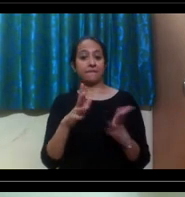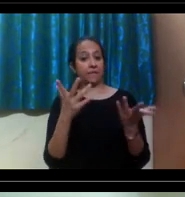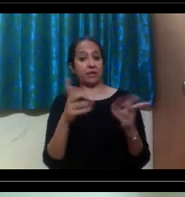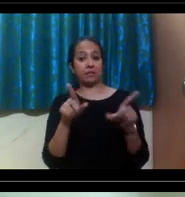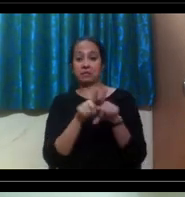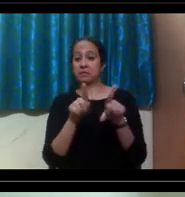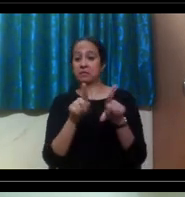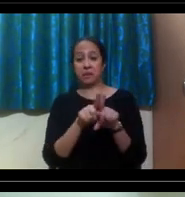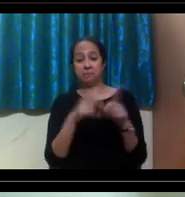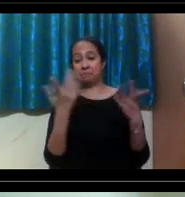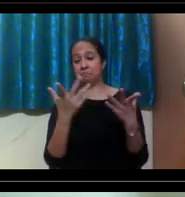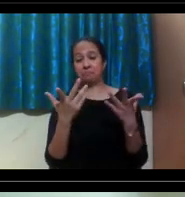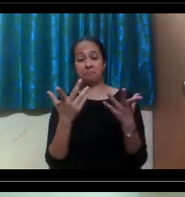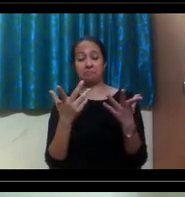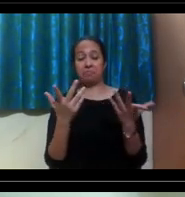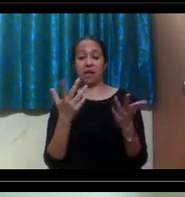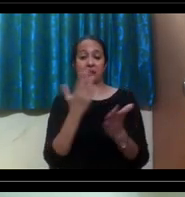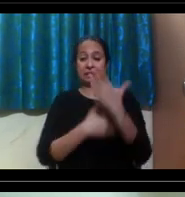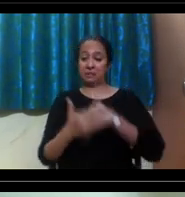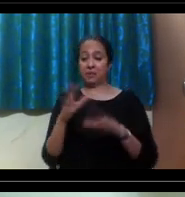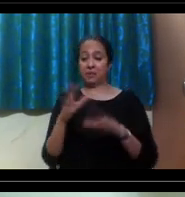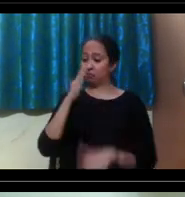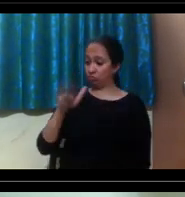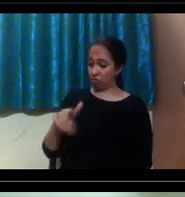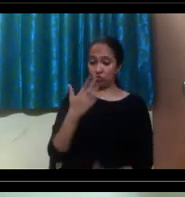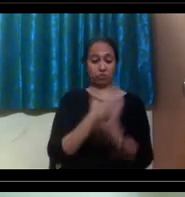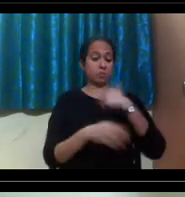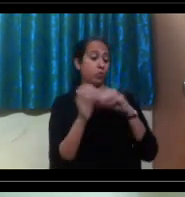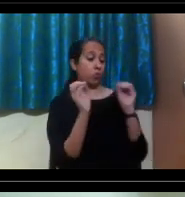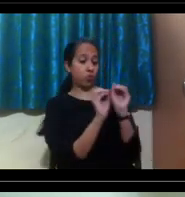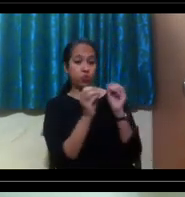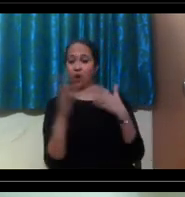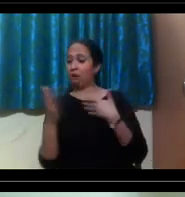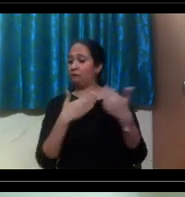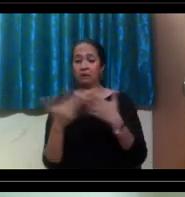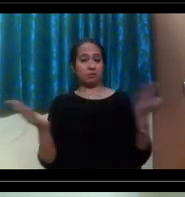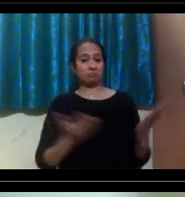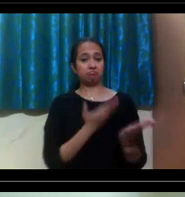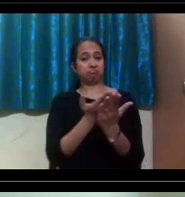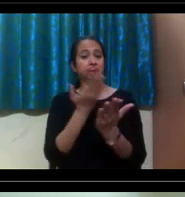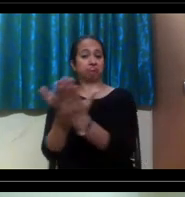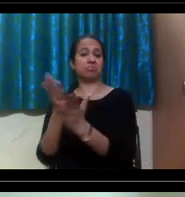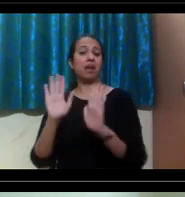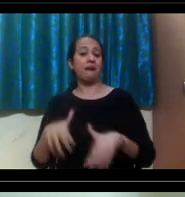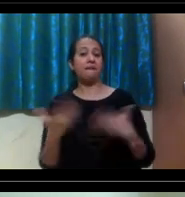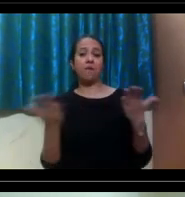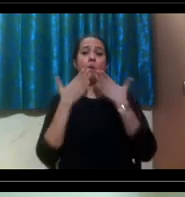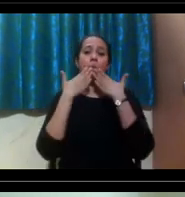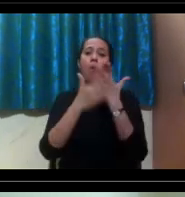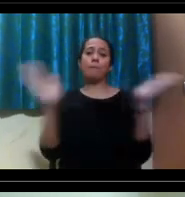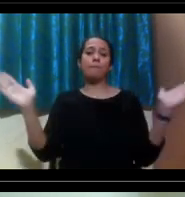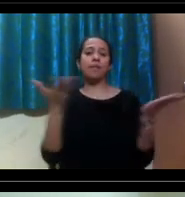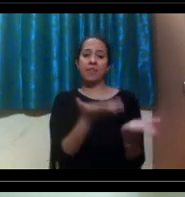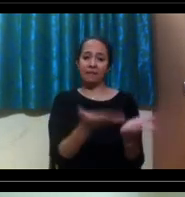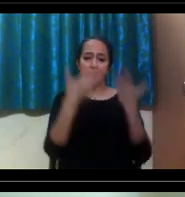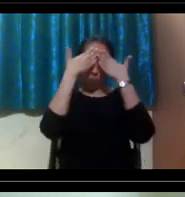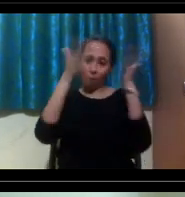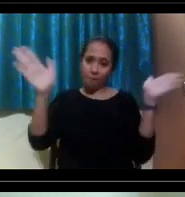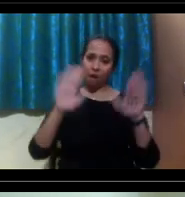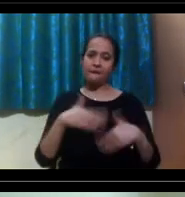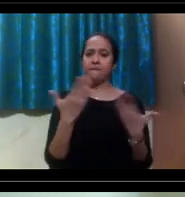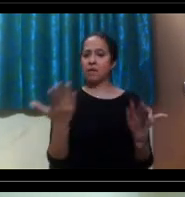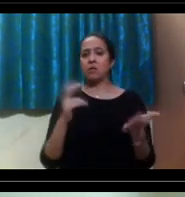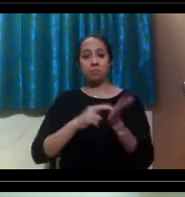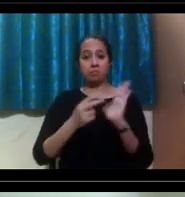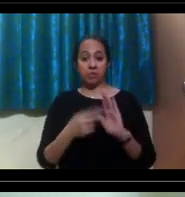same as they're not any non-disabled student too. So there's not like an alternative admissions process because you have a disability or anything like that. So know